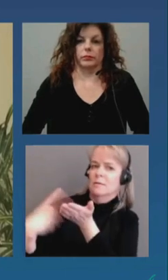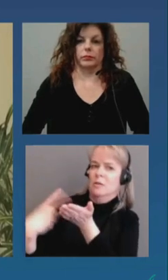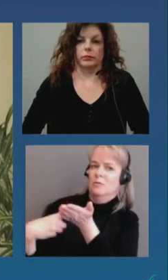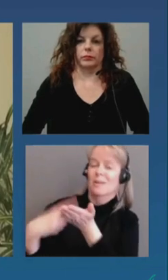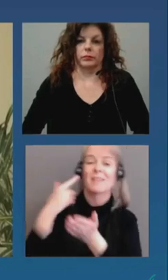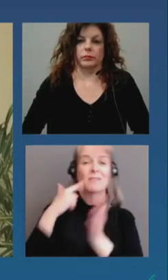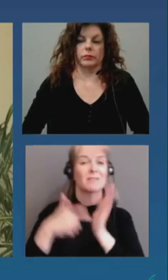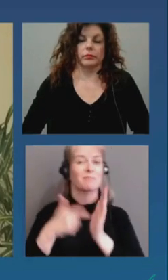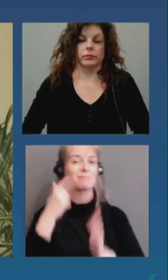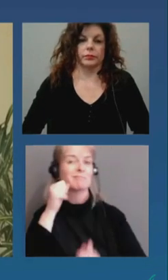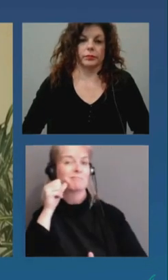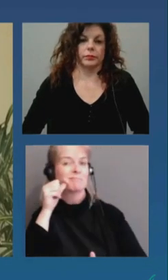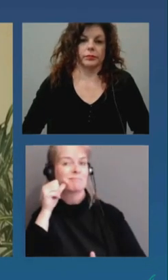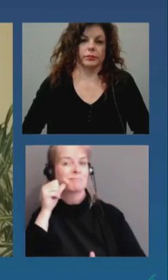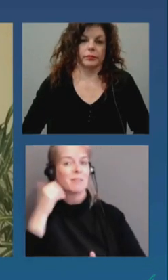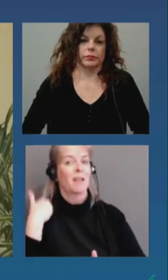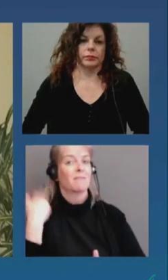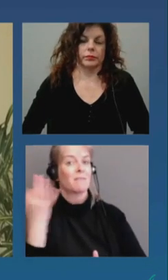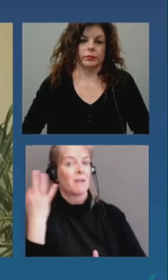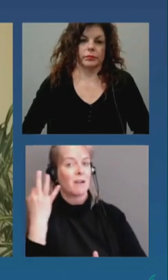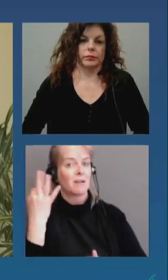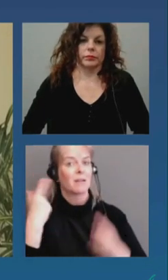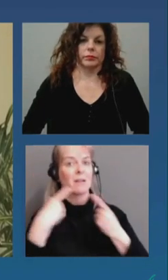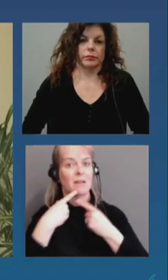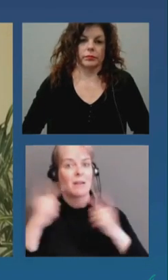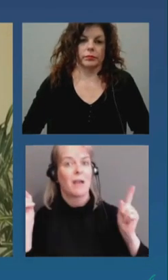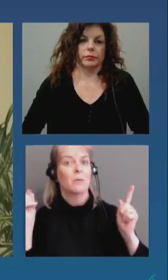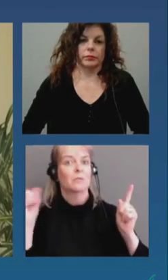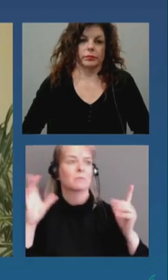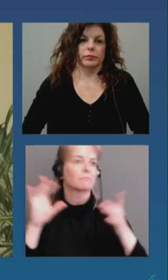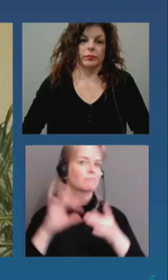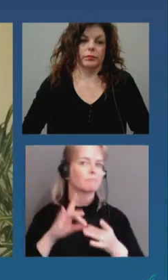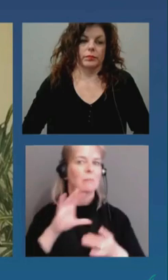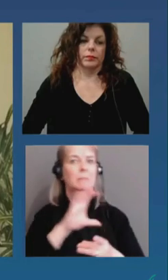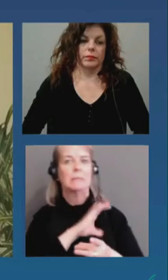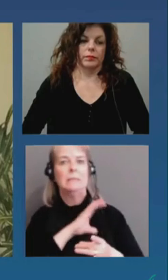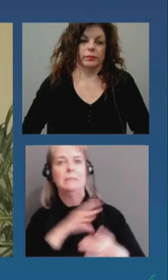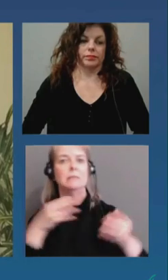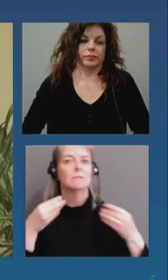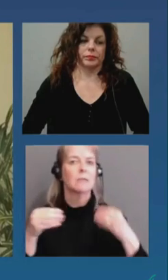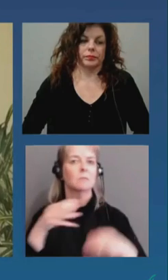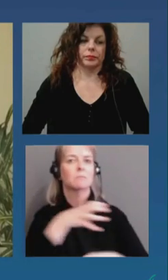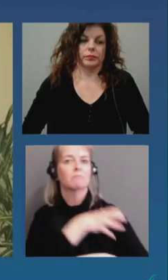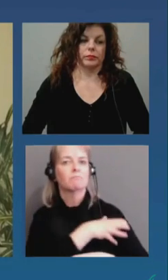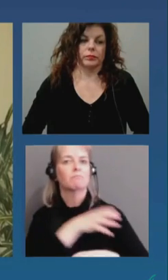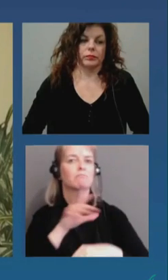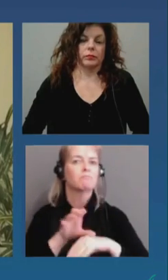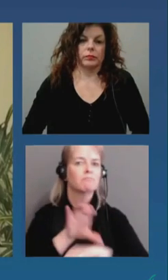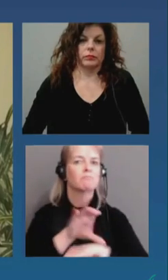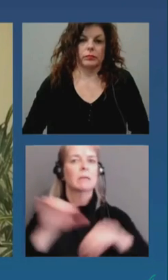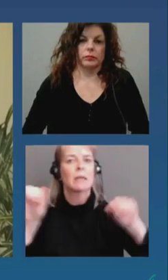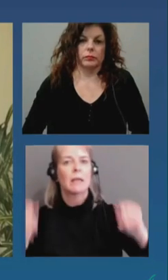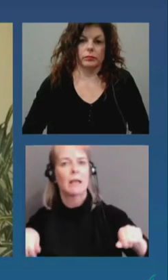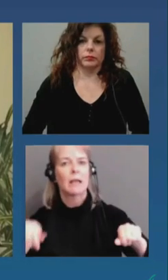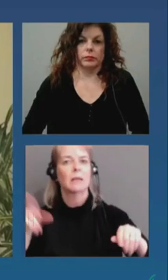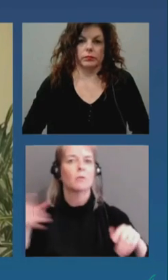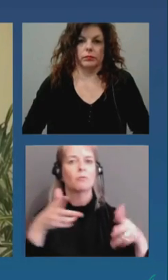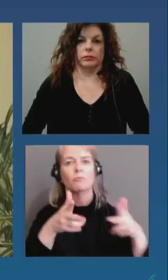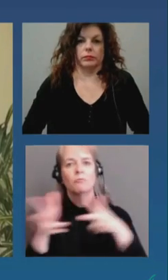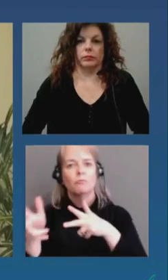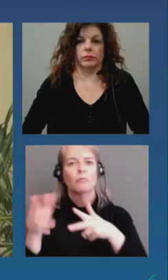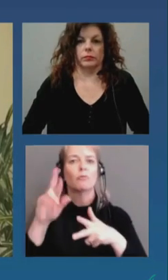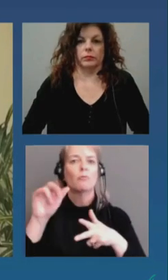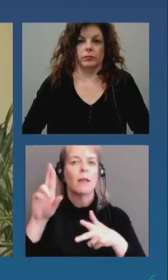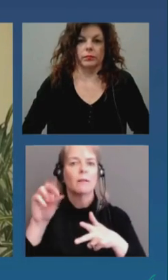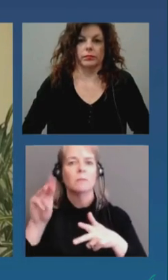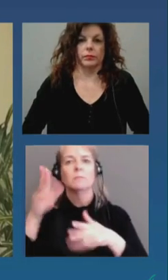because i think um giving us at the the elected level and police uh through the chiefs of